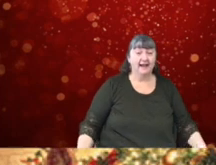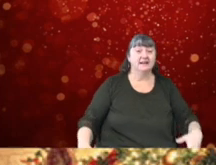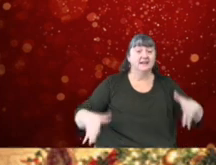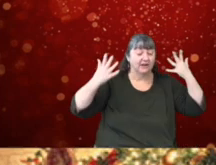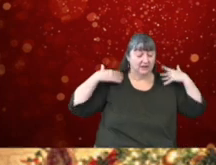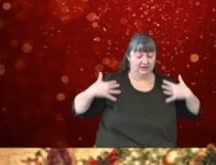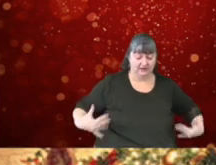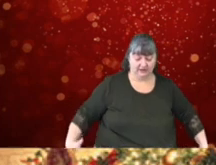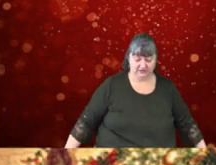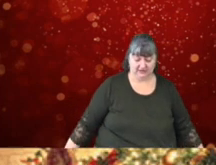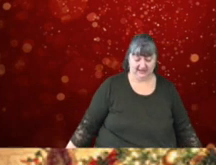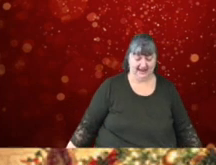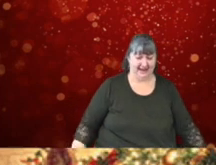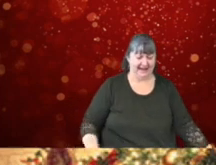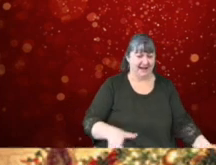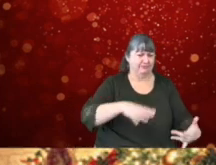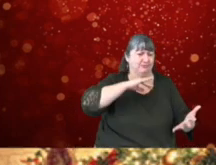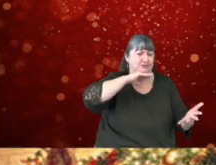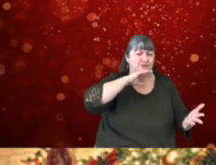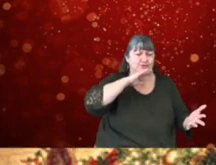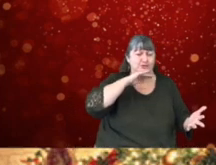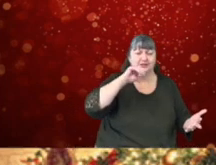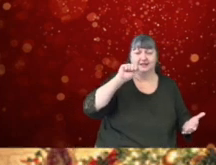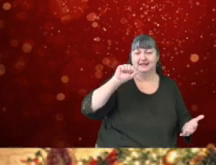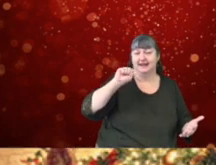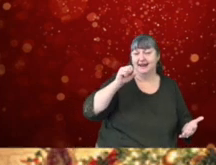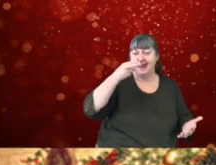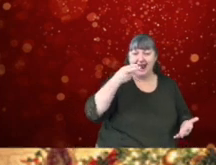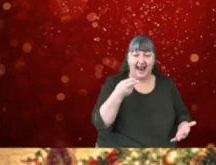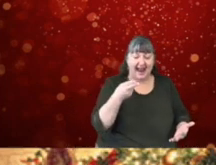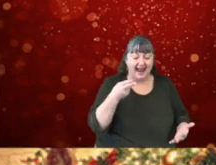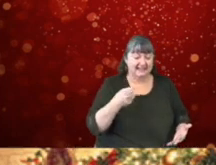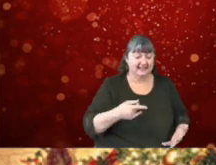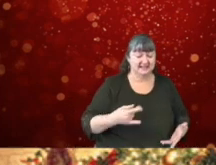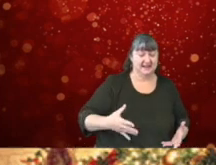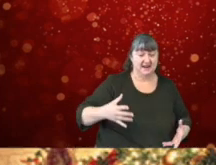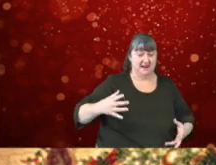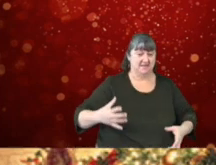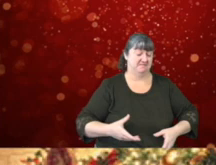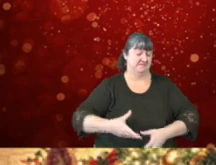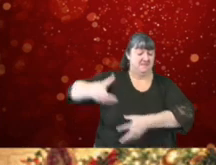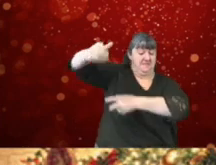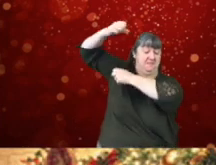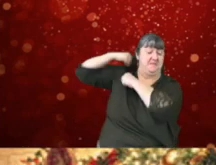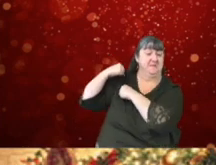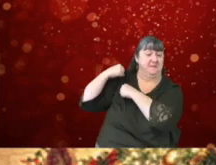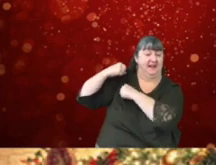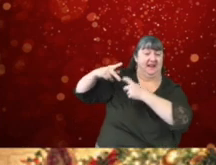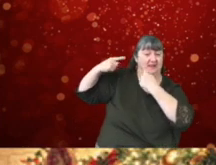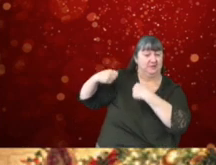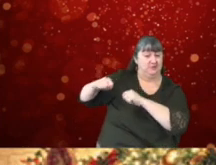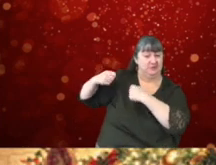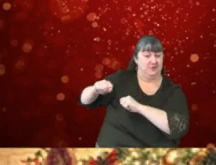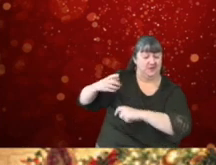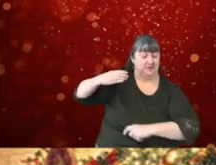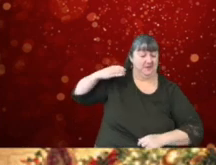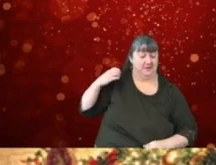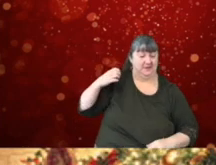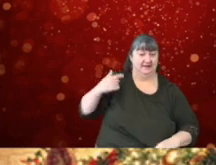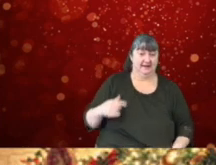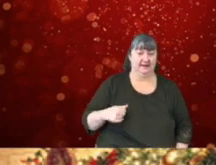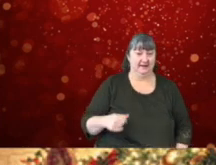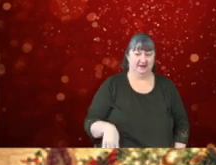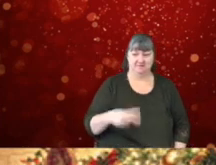clothes were all tarnished with ashes and soot. A bundle of toys he had flung on his back, and he